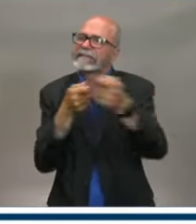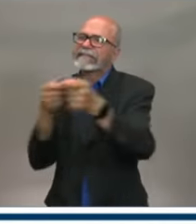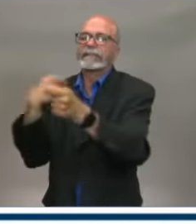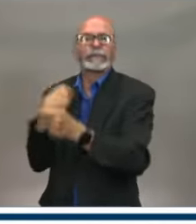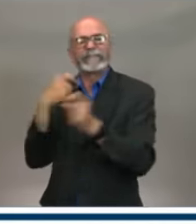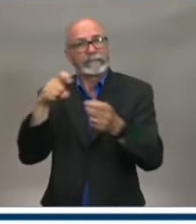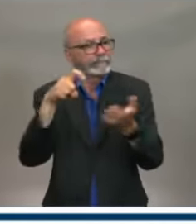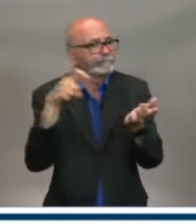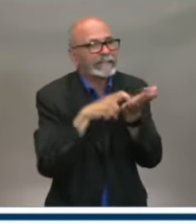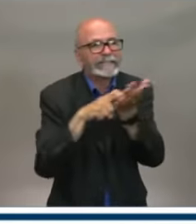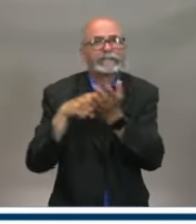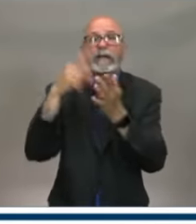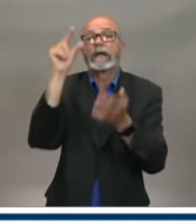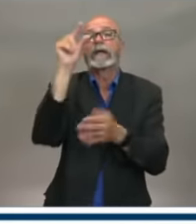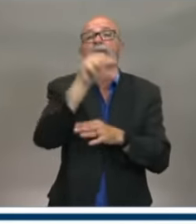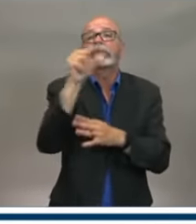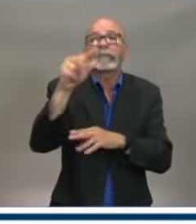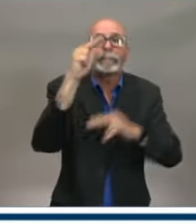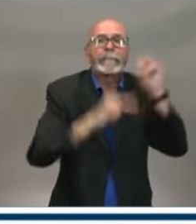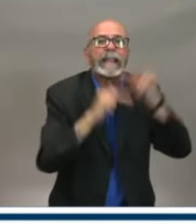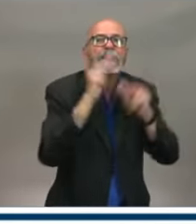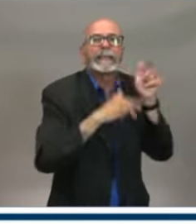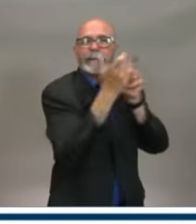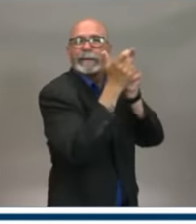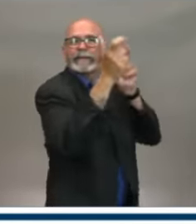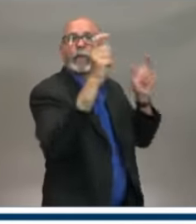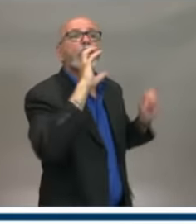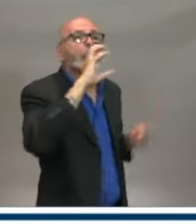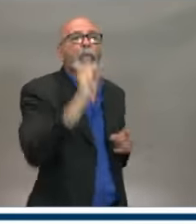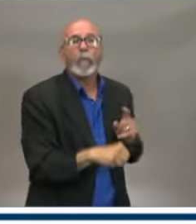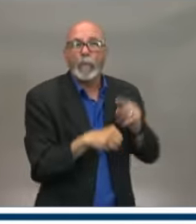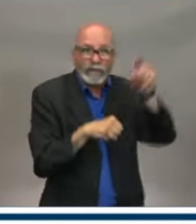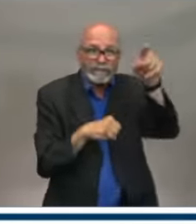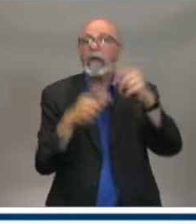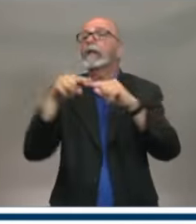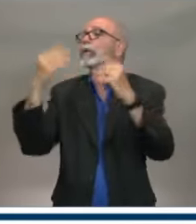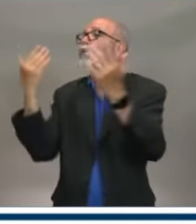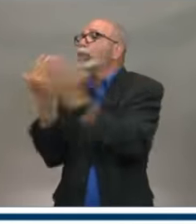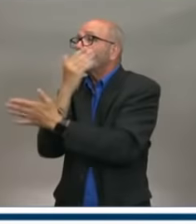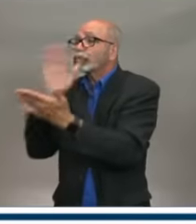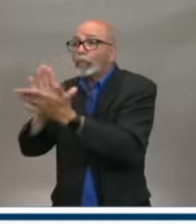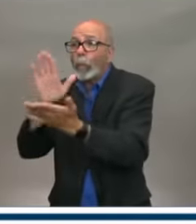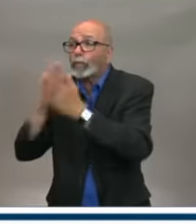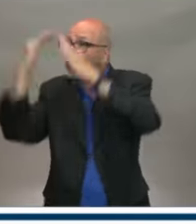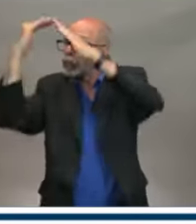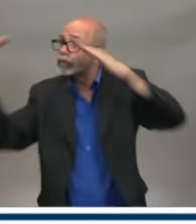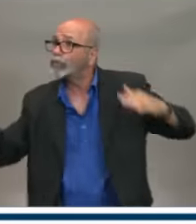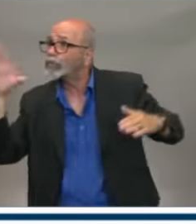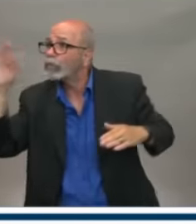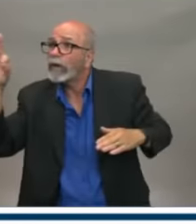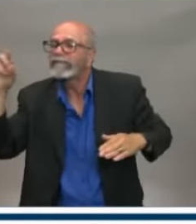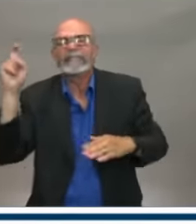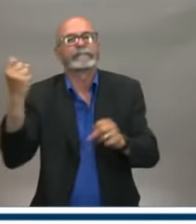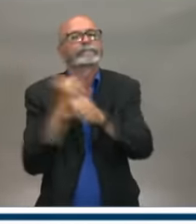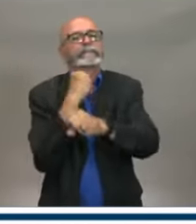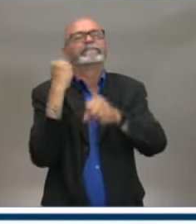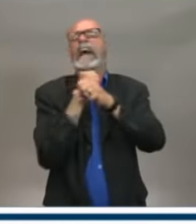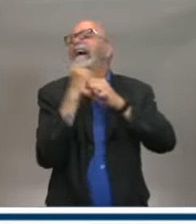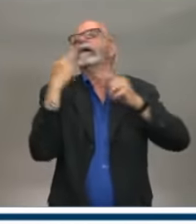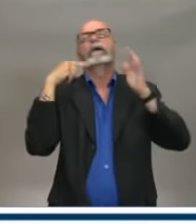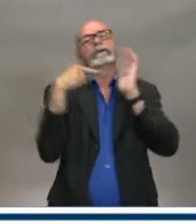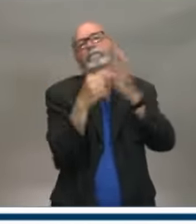government infrastructure, school roofs, some investments in healthcare that were not part of the larger